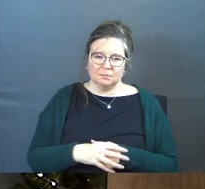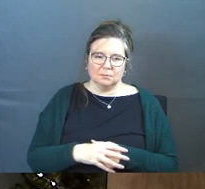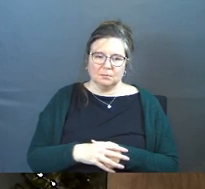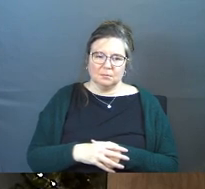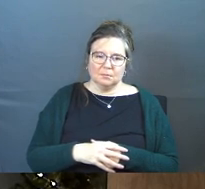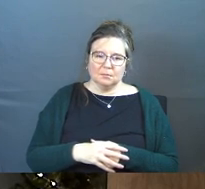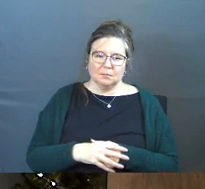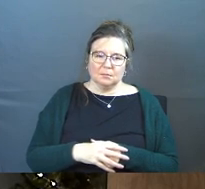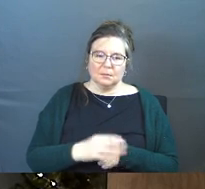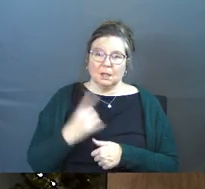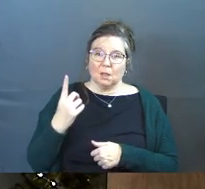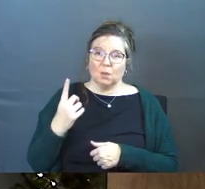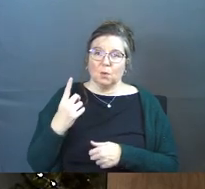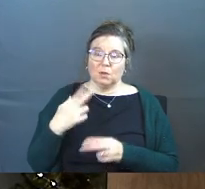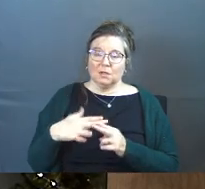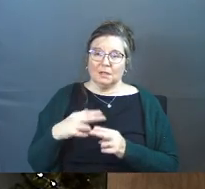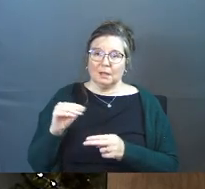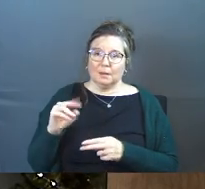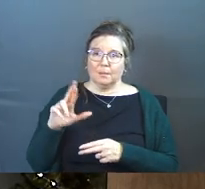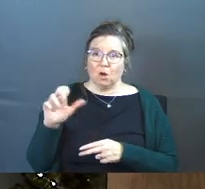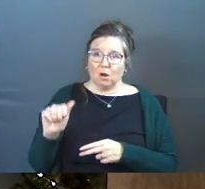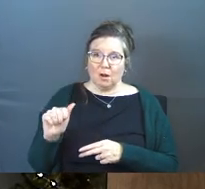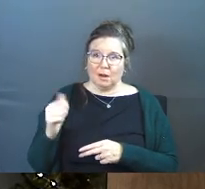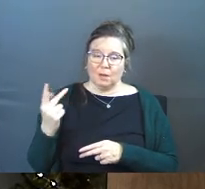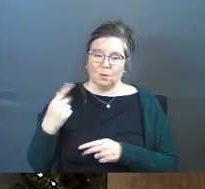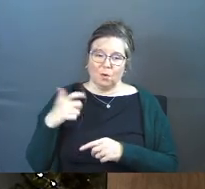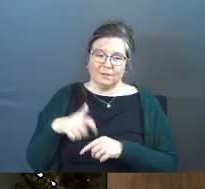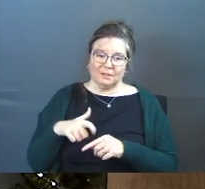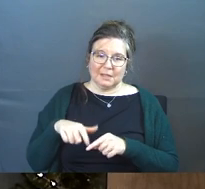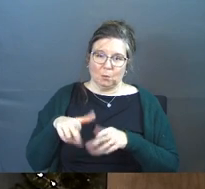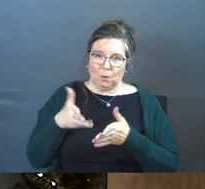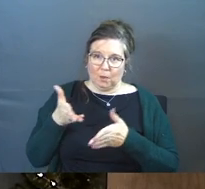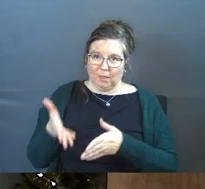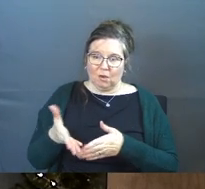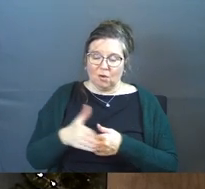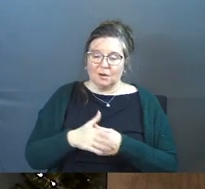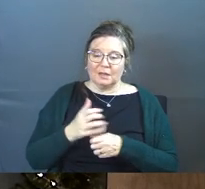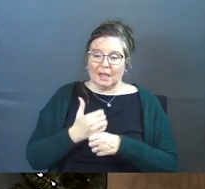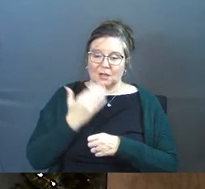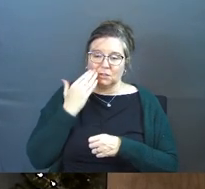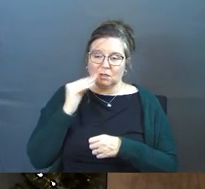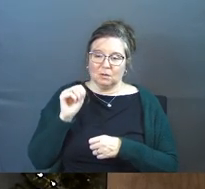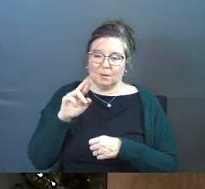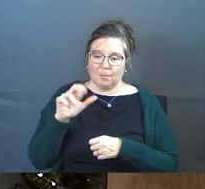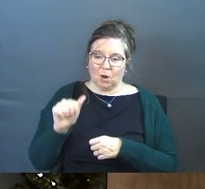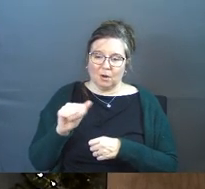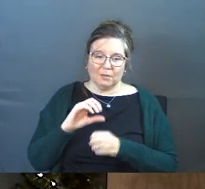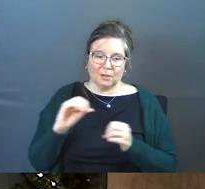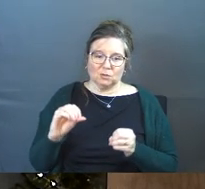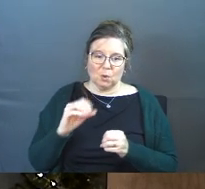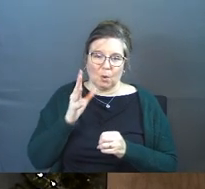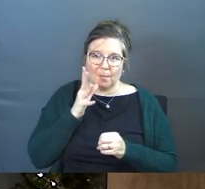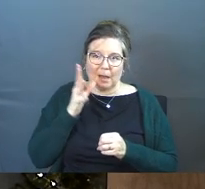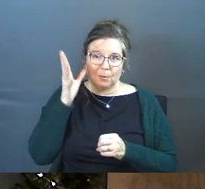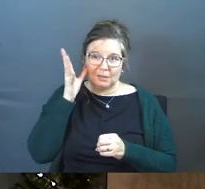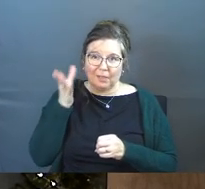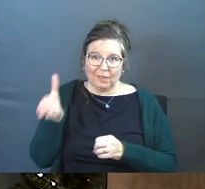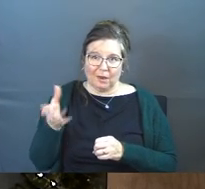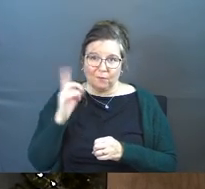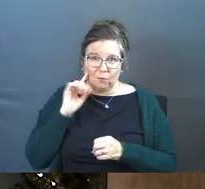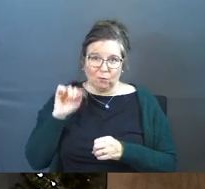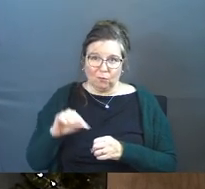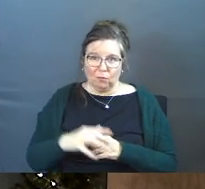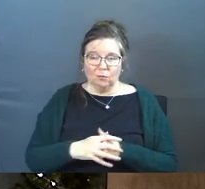and there's one and her name was Mara and we over the time that we were there got to know Mara and there was no mom or dad around